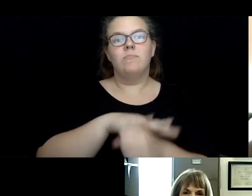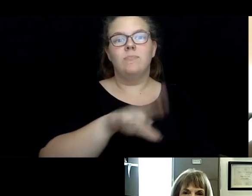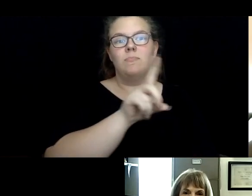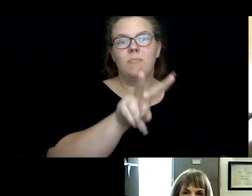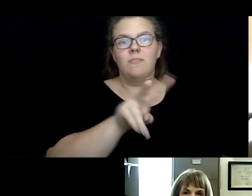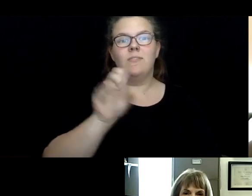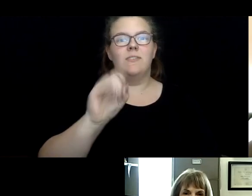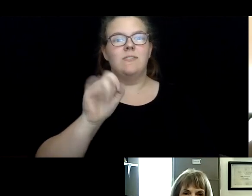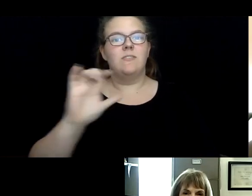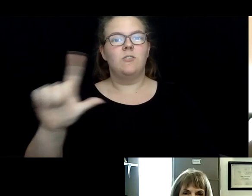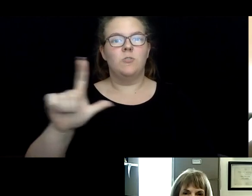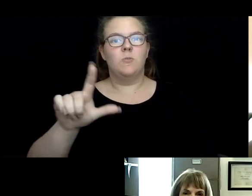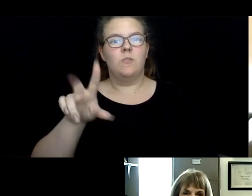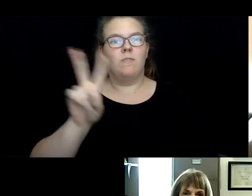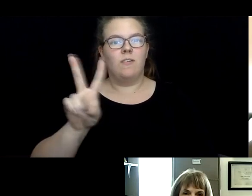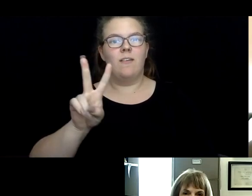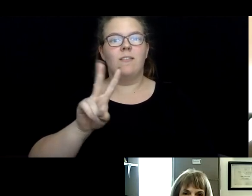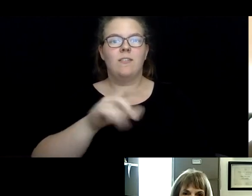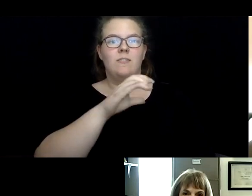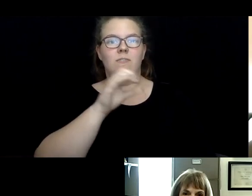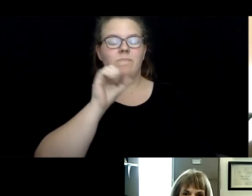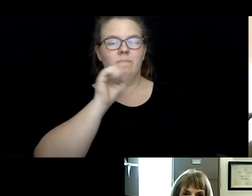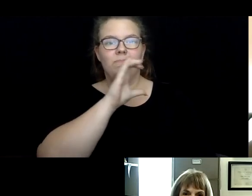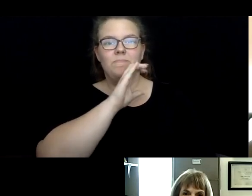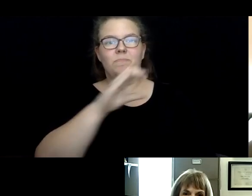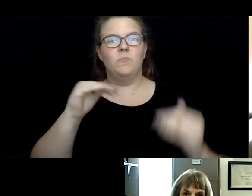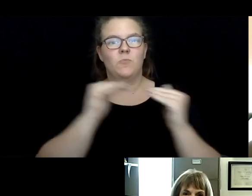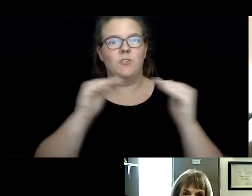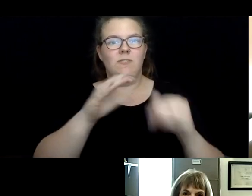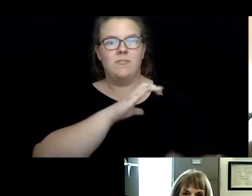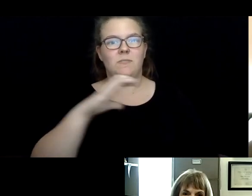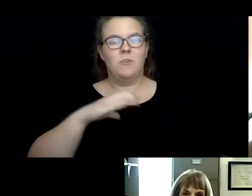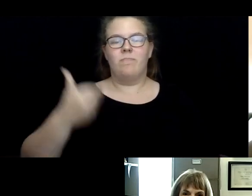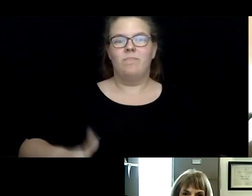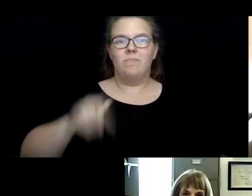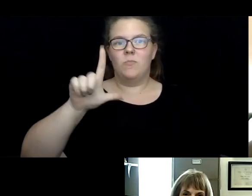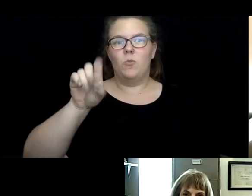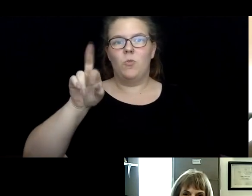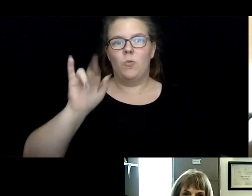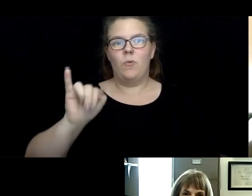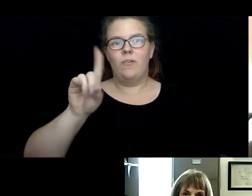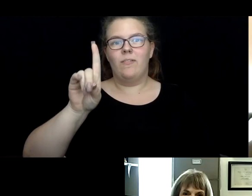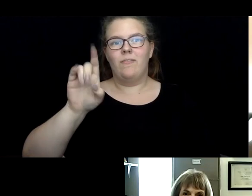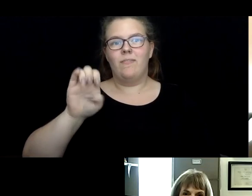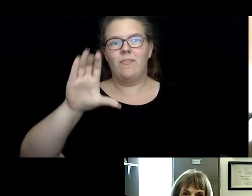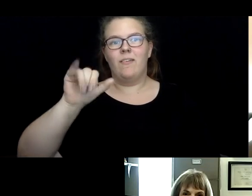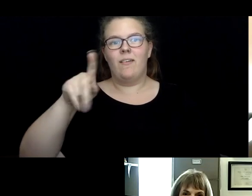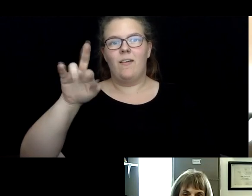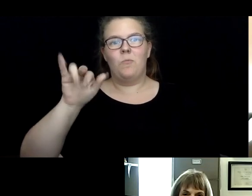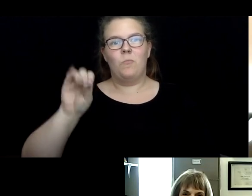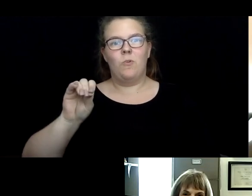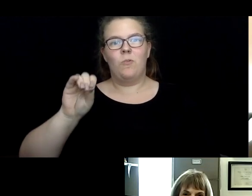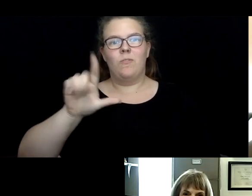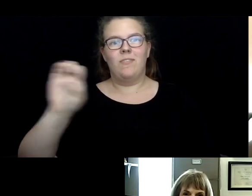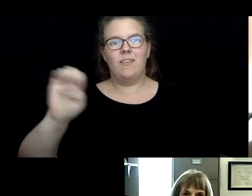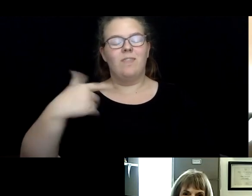Coalition's Elder Justice Committee. My name is Lori DiCaprio Lee, and I am the ID Theft and Outreach Coordinator at